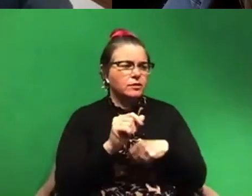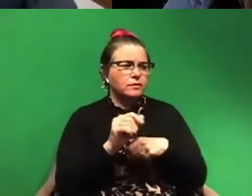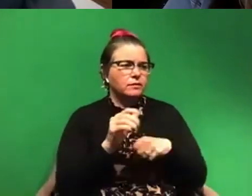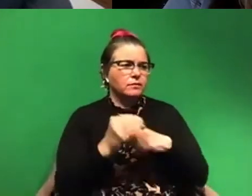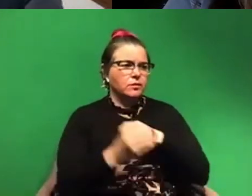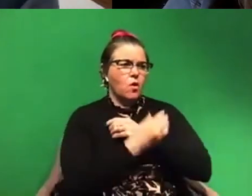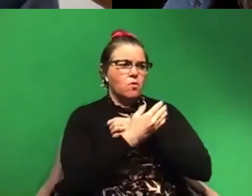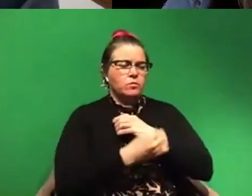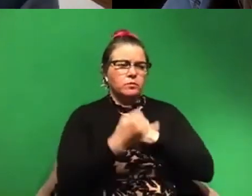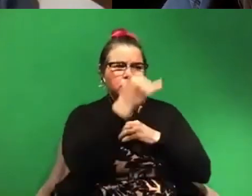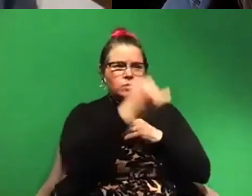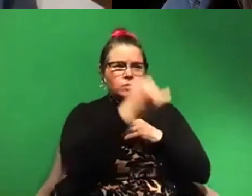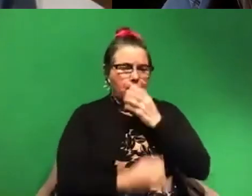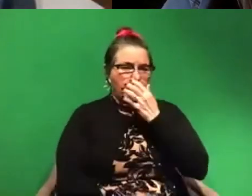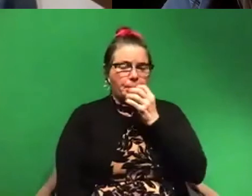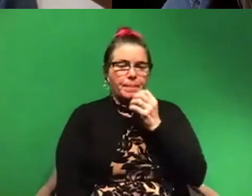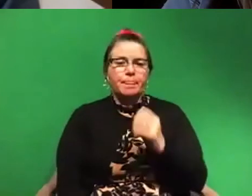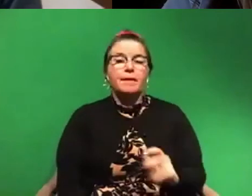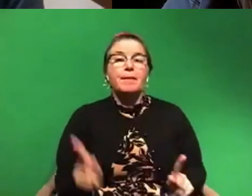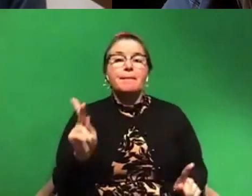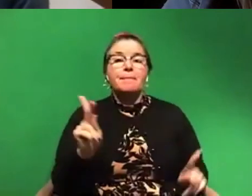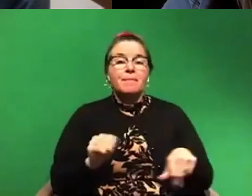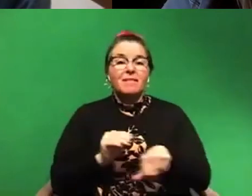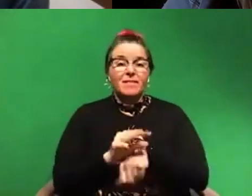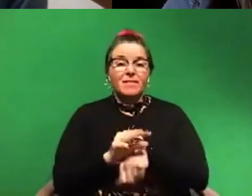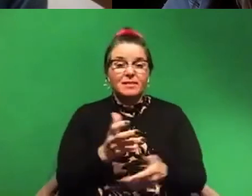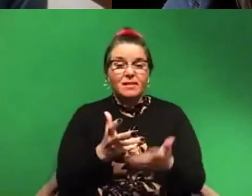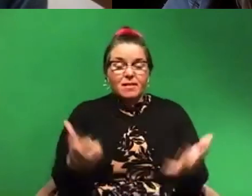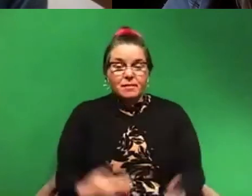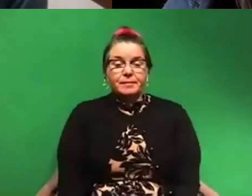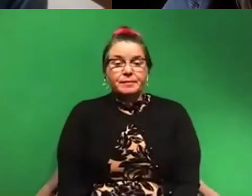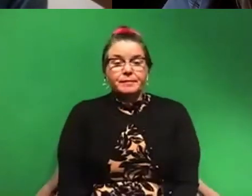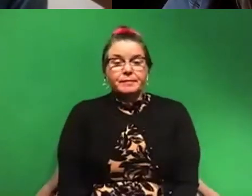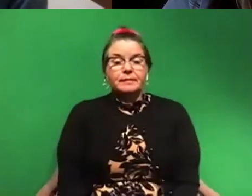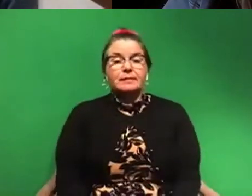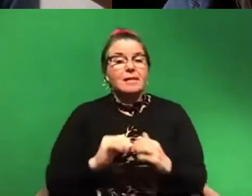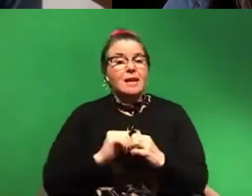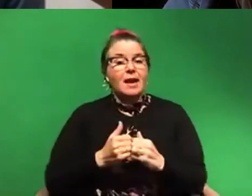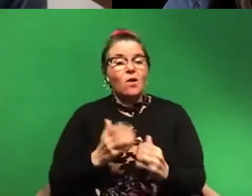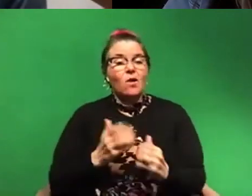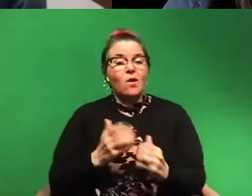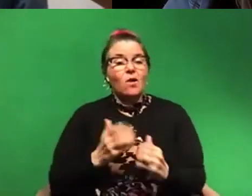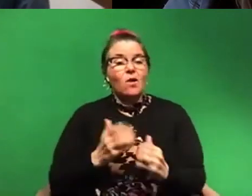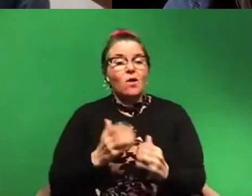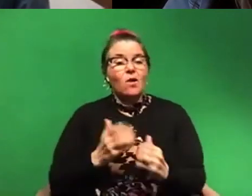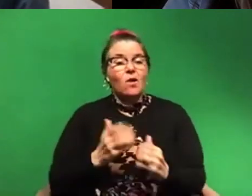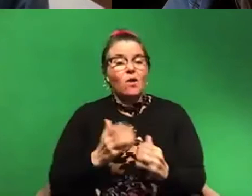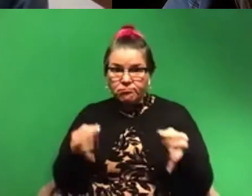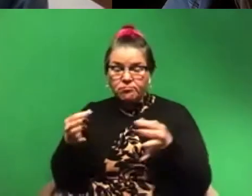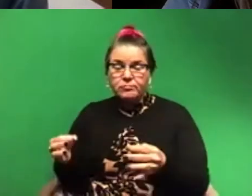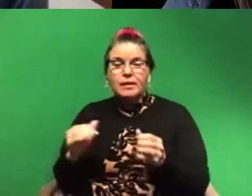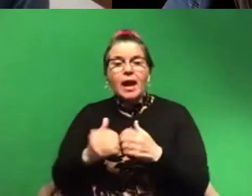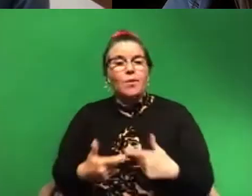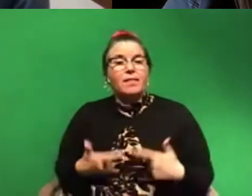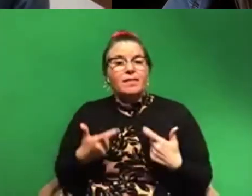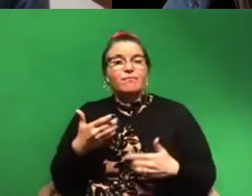So people affect it a lot. Um, we affect it by our individual decisions of how to live our lives. Um,